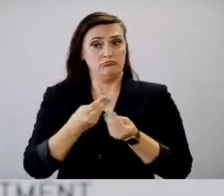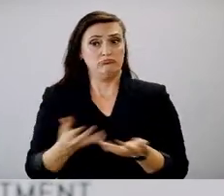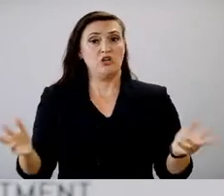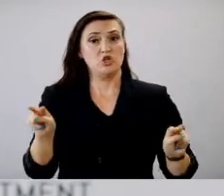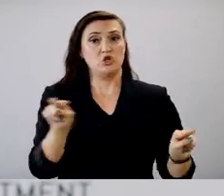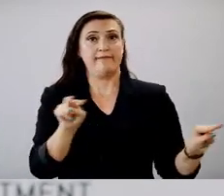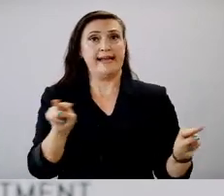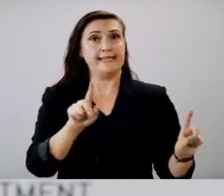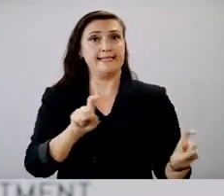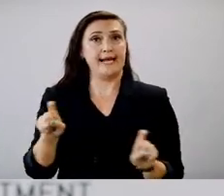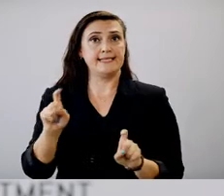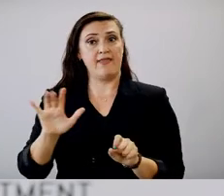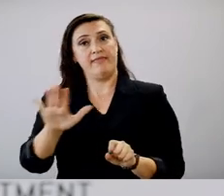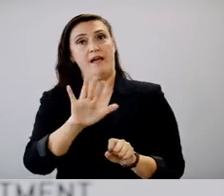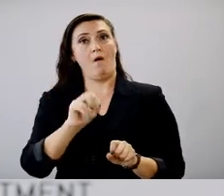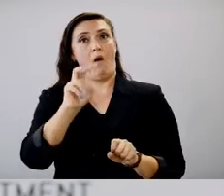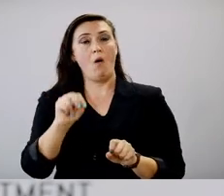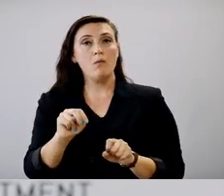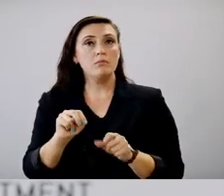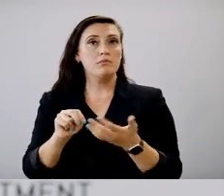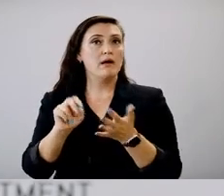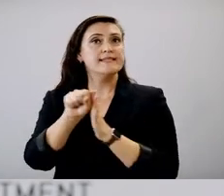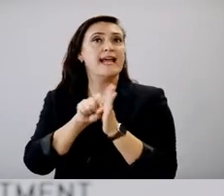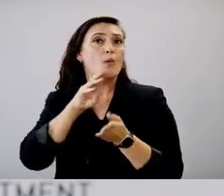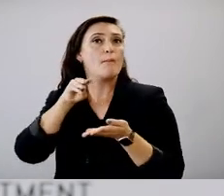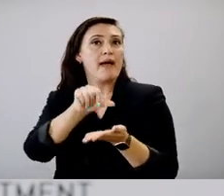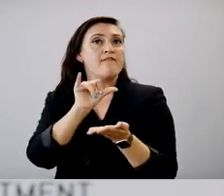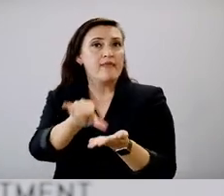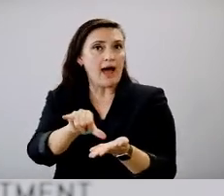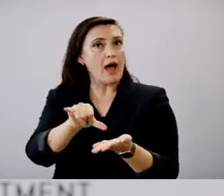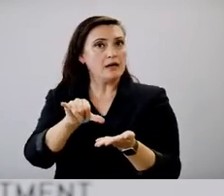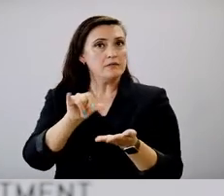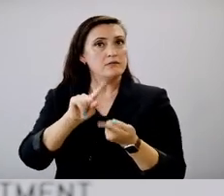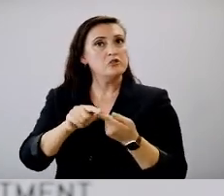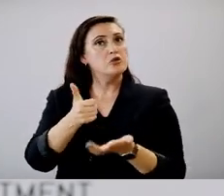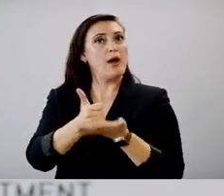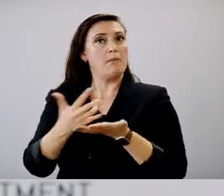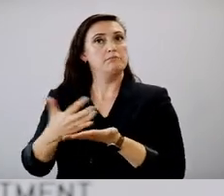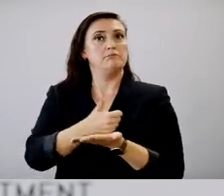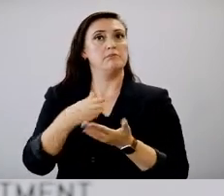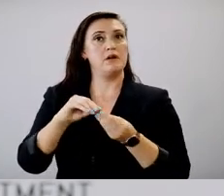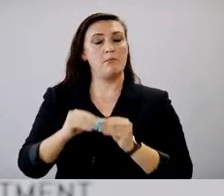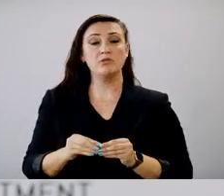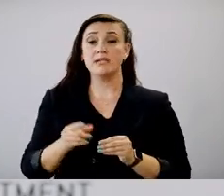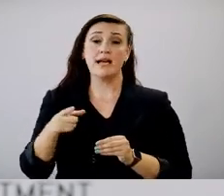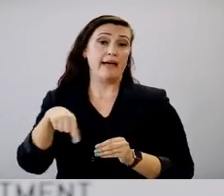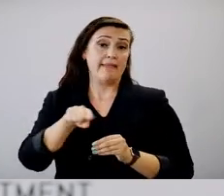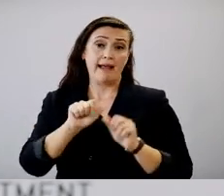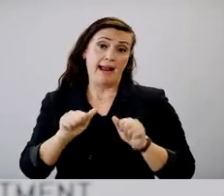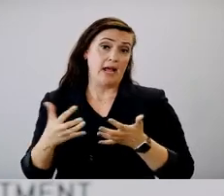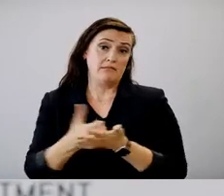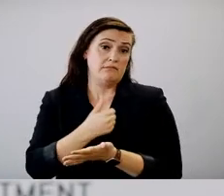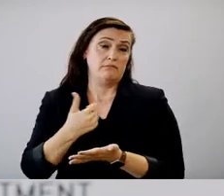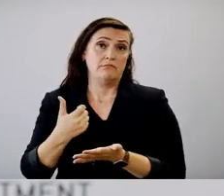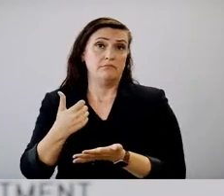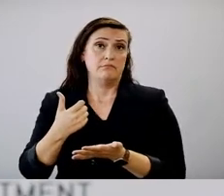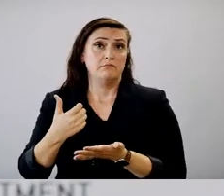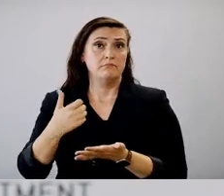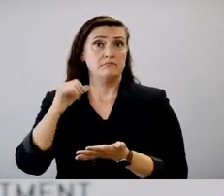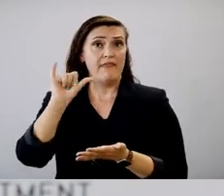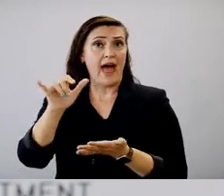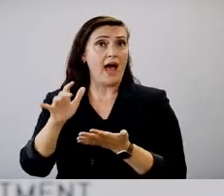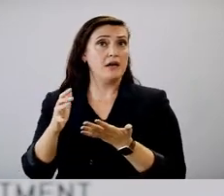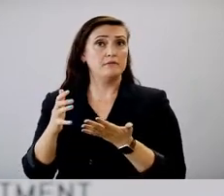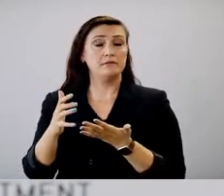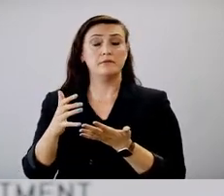do surveillance testing, um, at the cost to the state. Um, and that's something that they can do to do surveillance testing because we know a lot